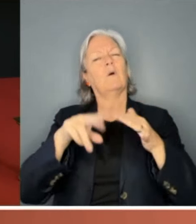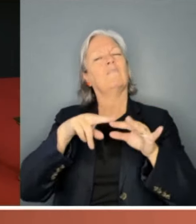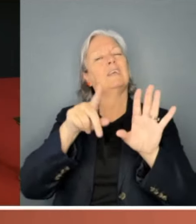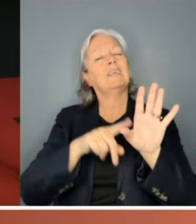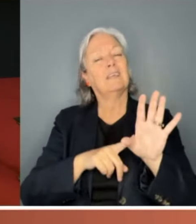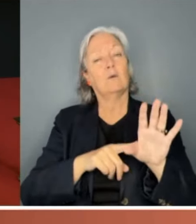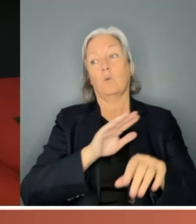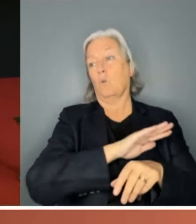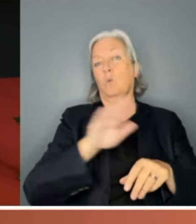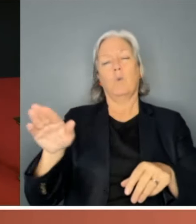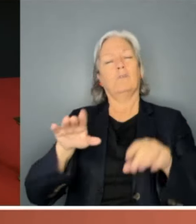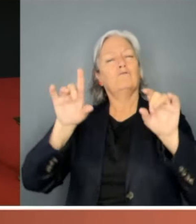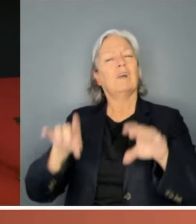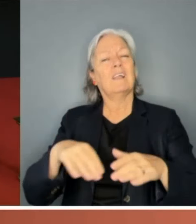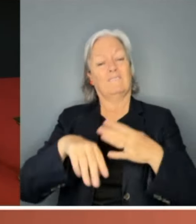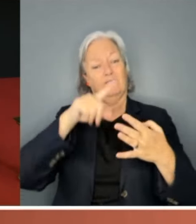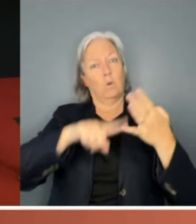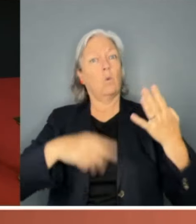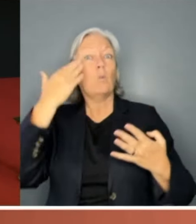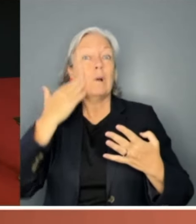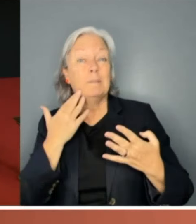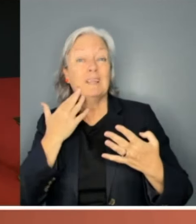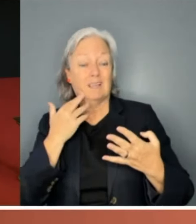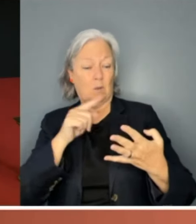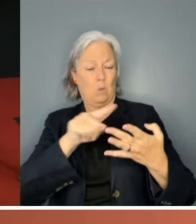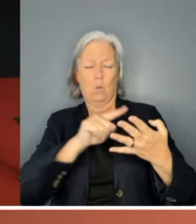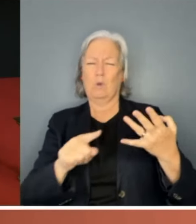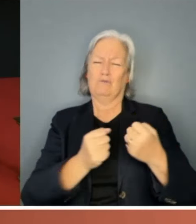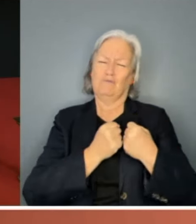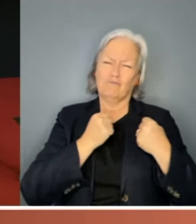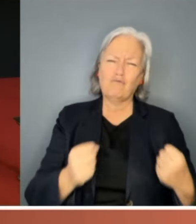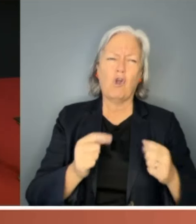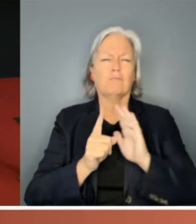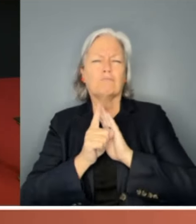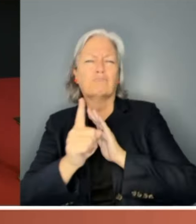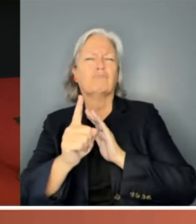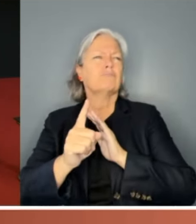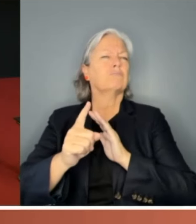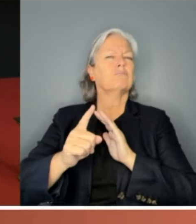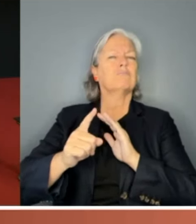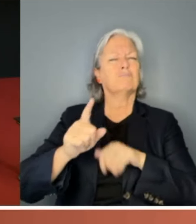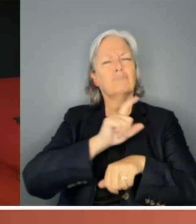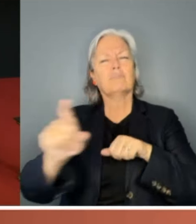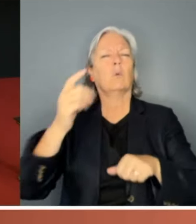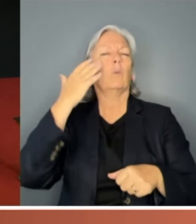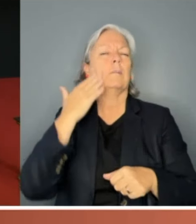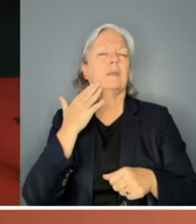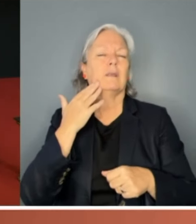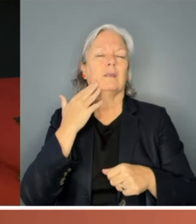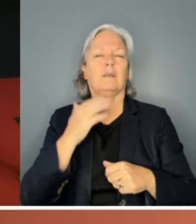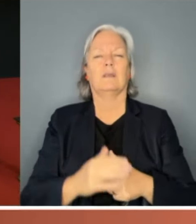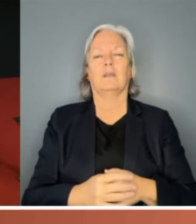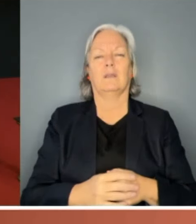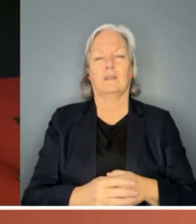of the Year in all four categories were all women, all very, very strong, outspoken women. I think upon seeing that,